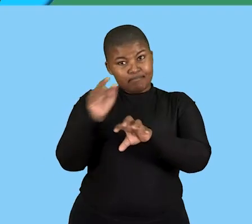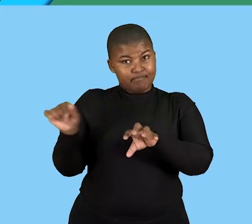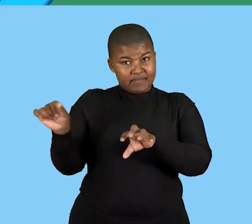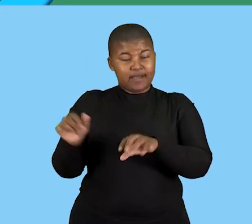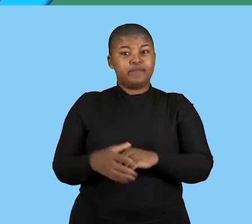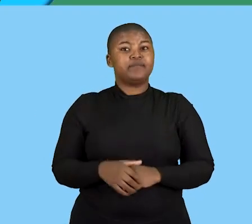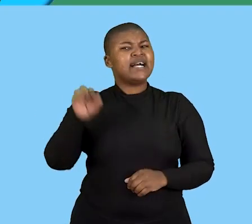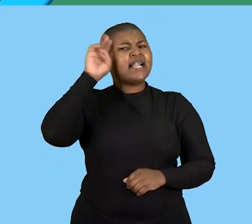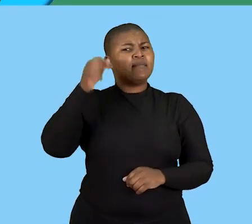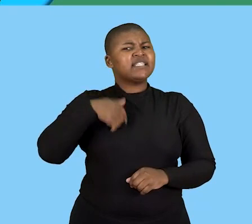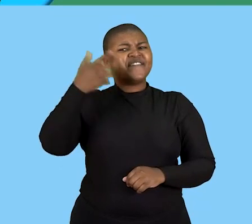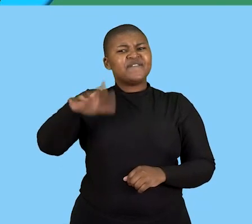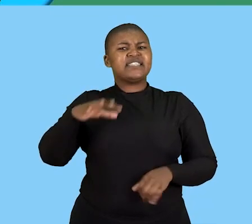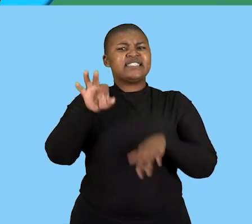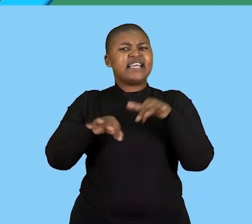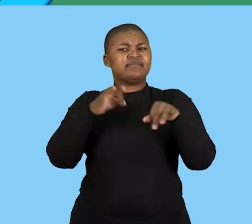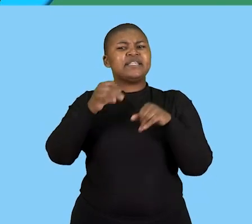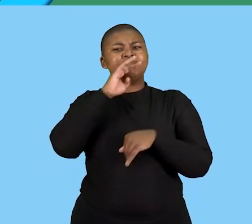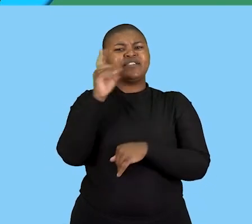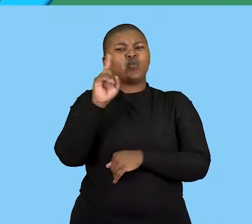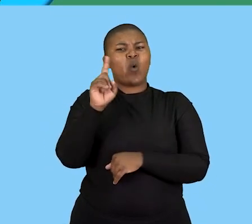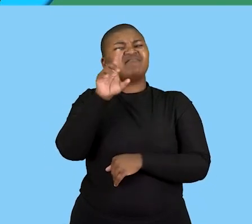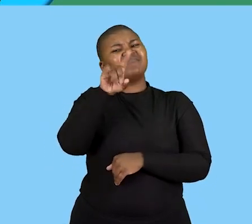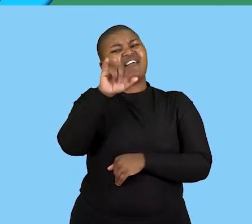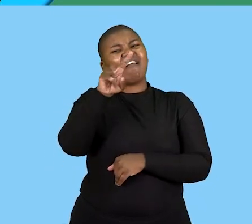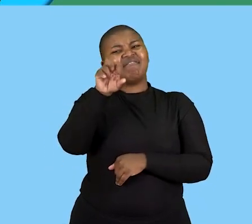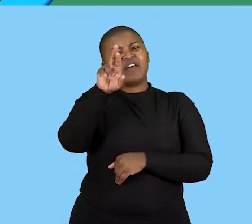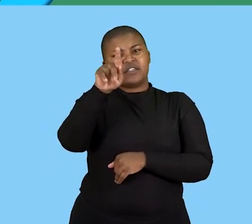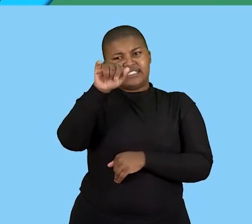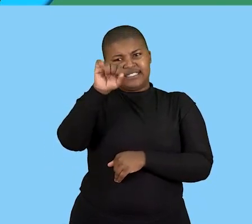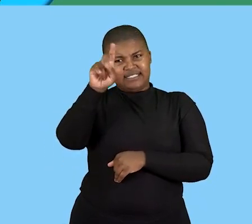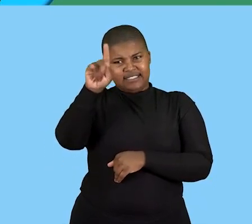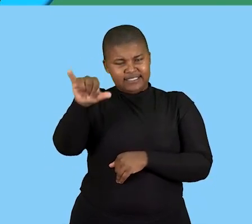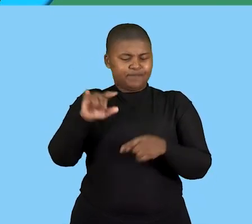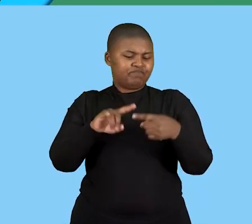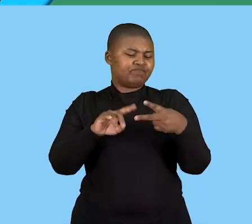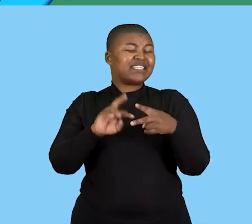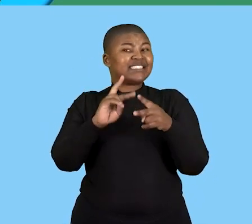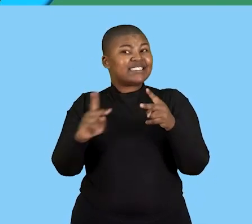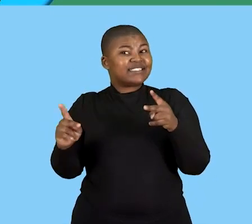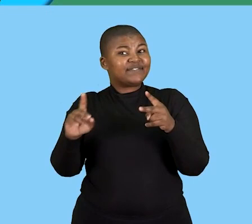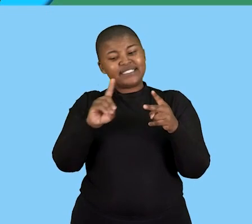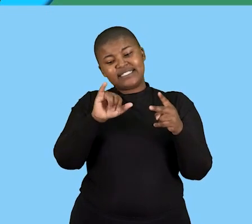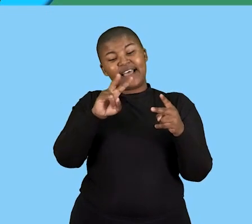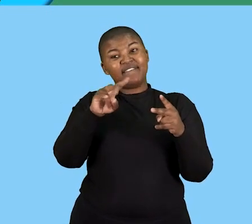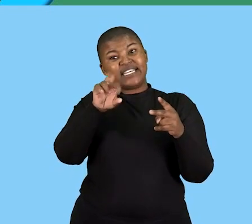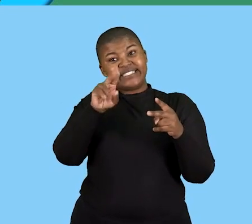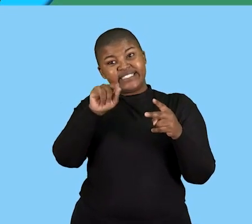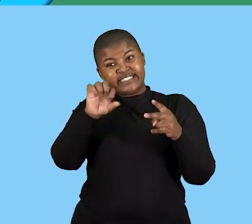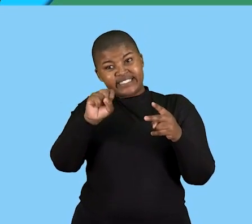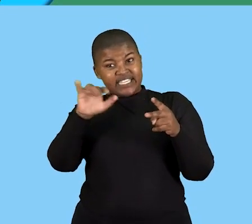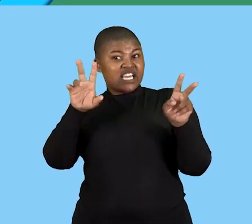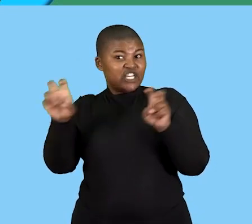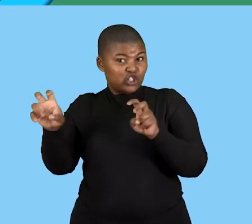we started by looking into the meaning of diversity then we looked into the various diversity issues to say how can the business deal